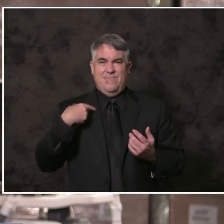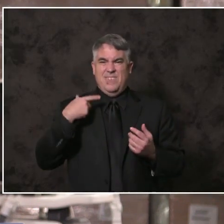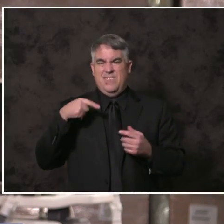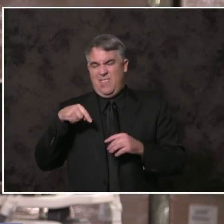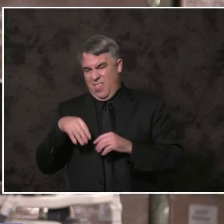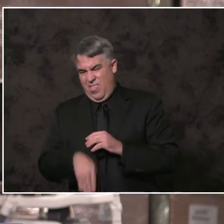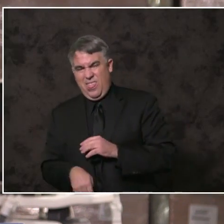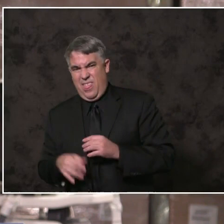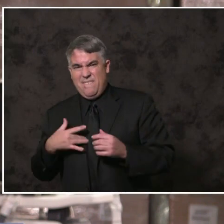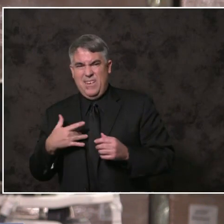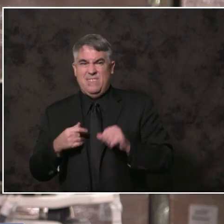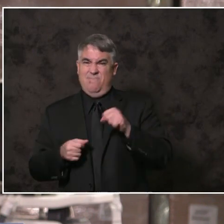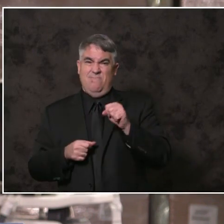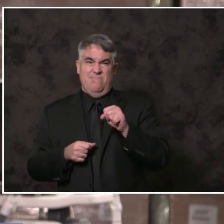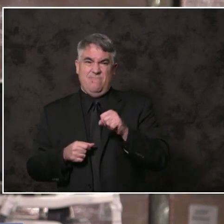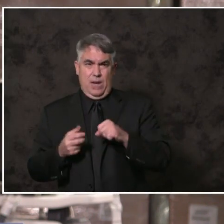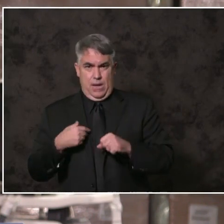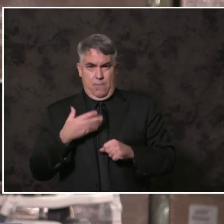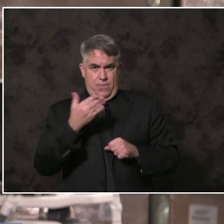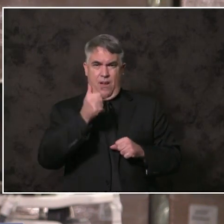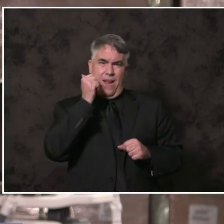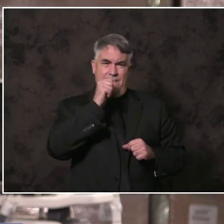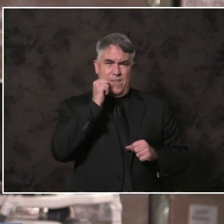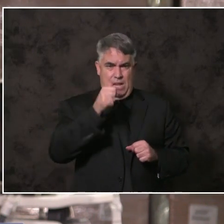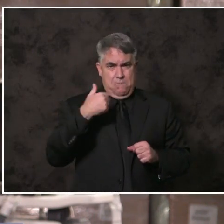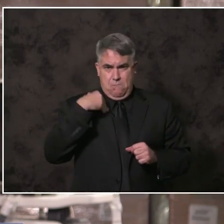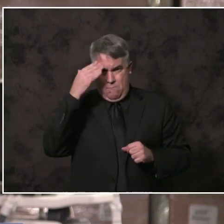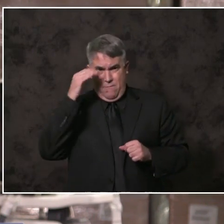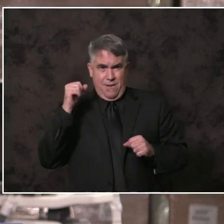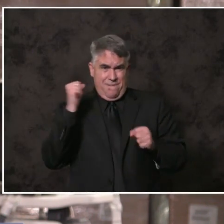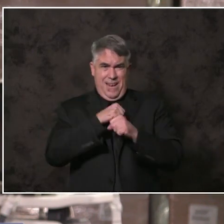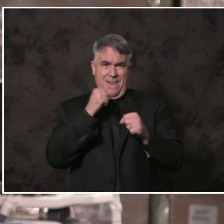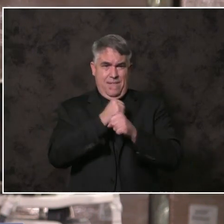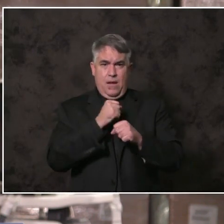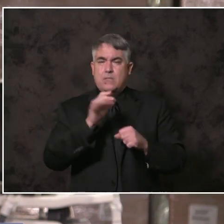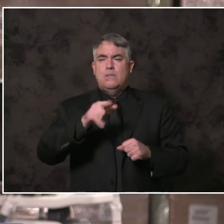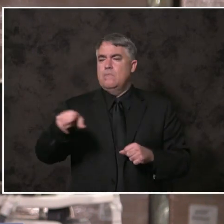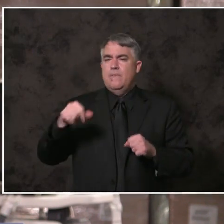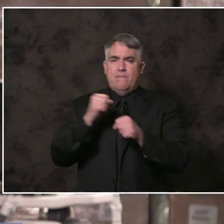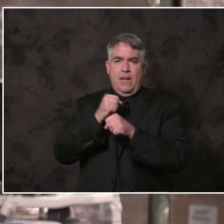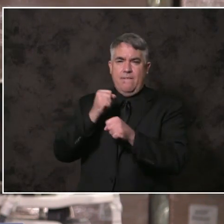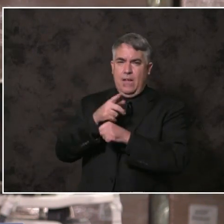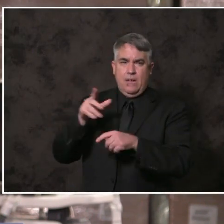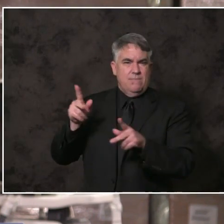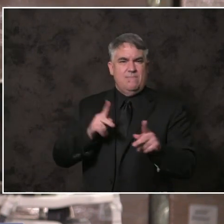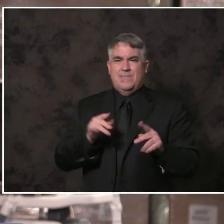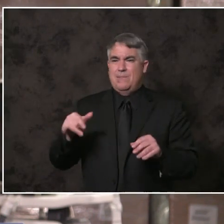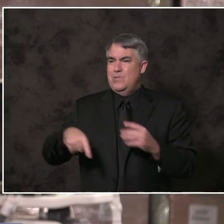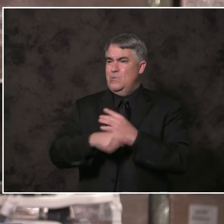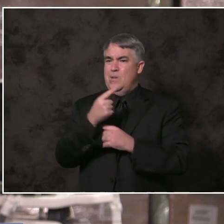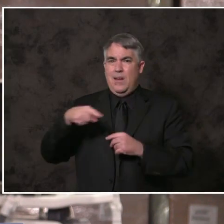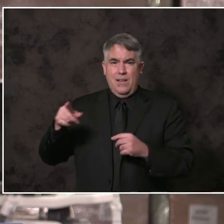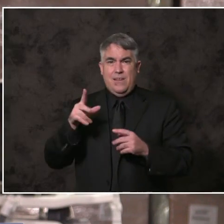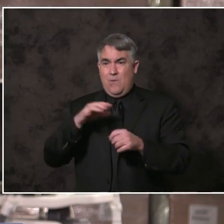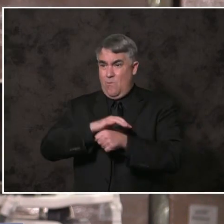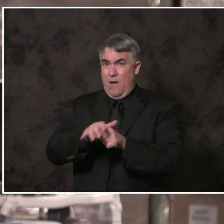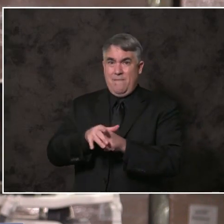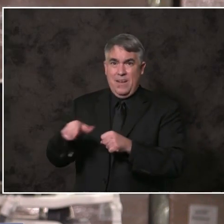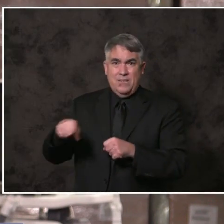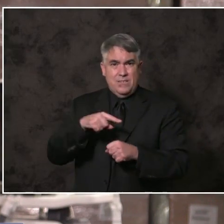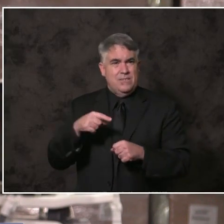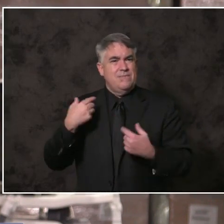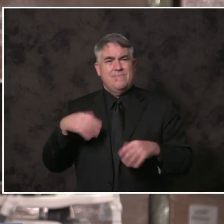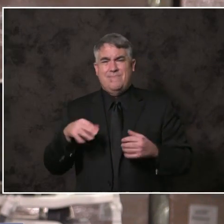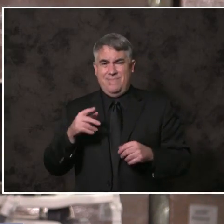up, we got in the fight, we did our job. And like COVID, and like